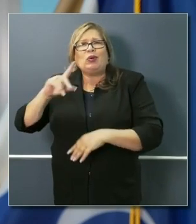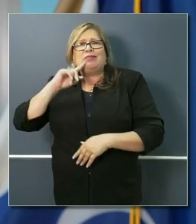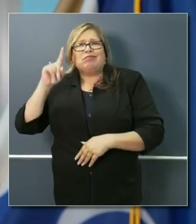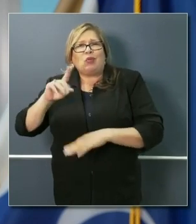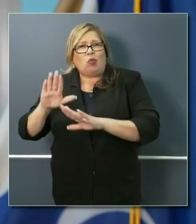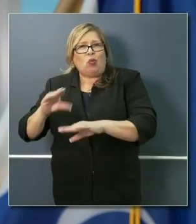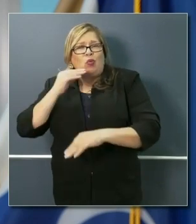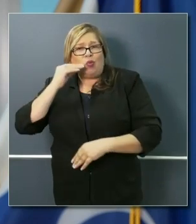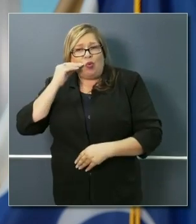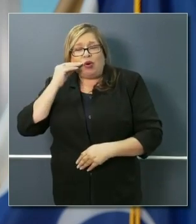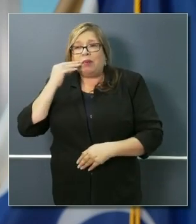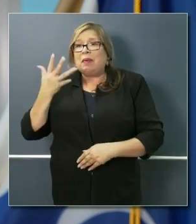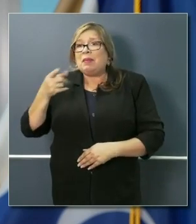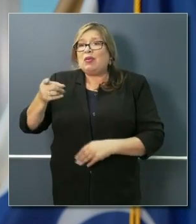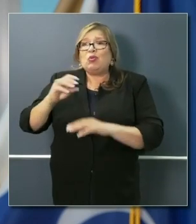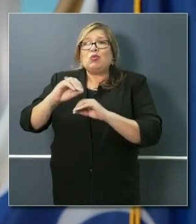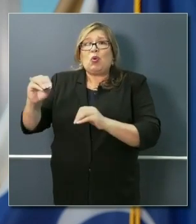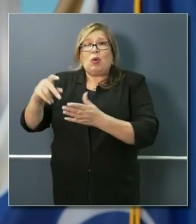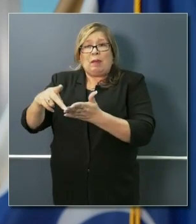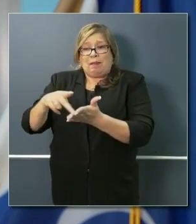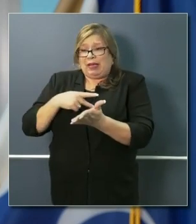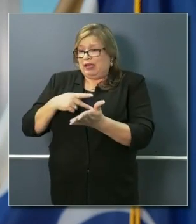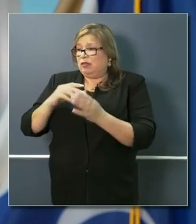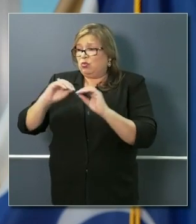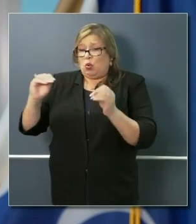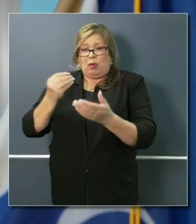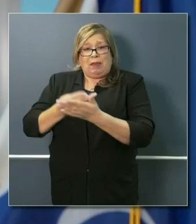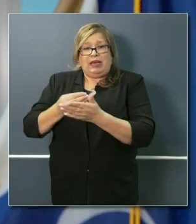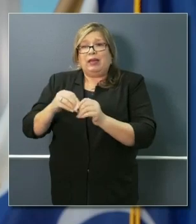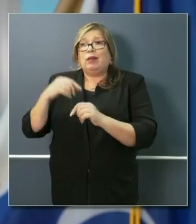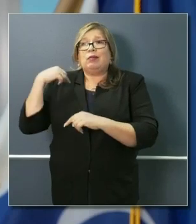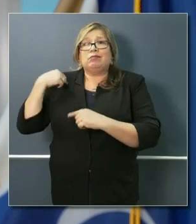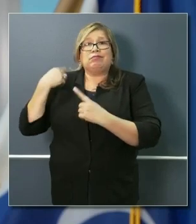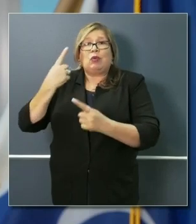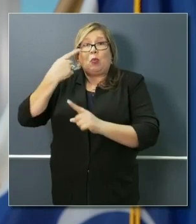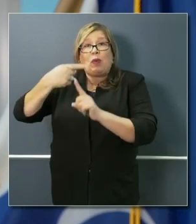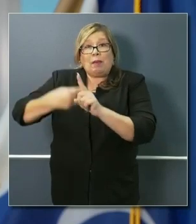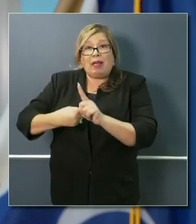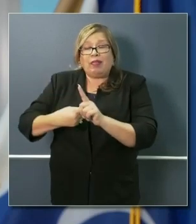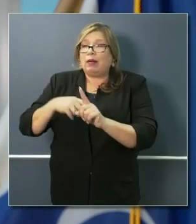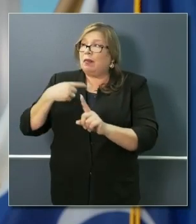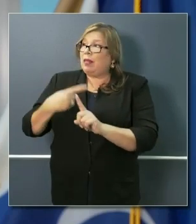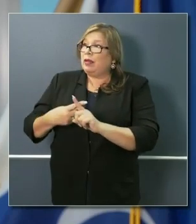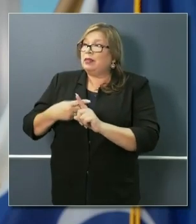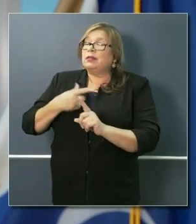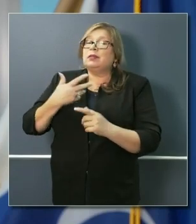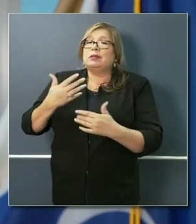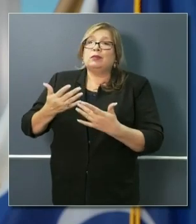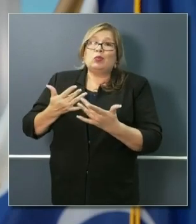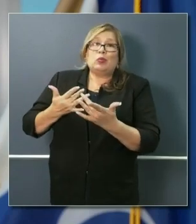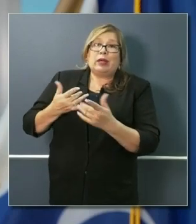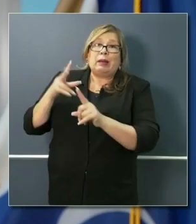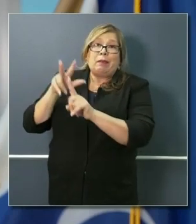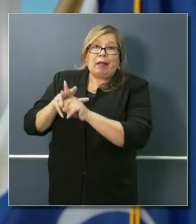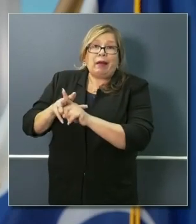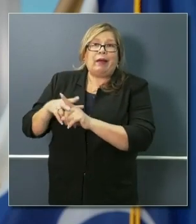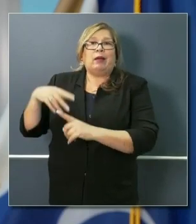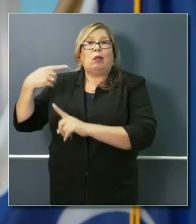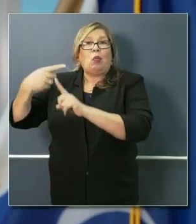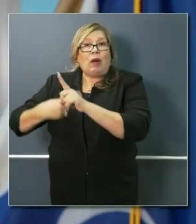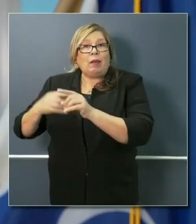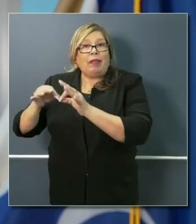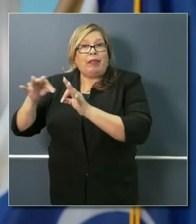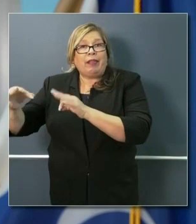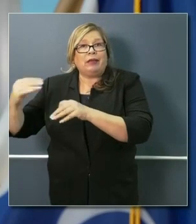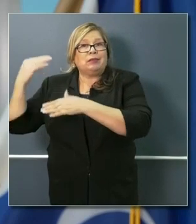came down, hasn't had a paycheck in nearly a month. And based on processing times would be, you know, at least another month. Is